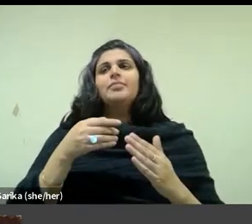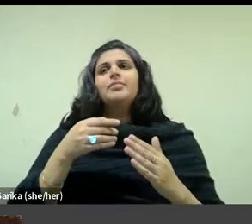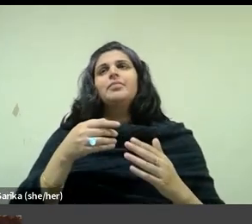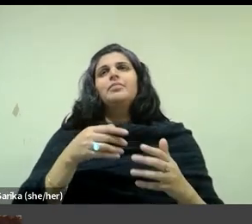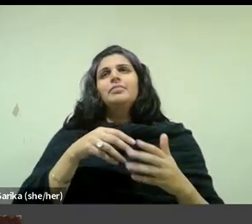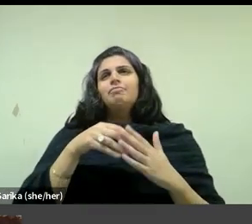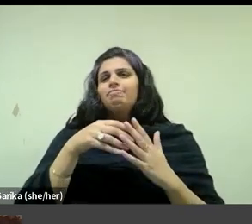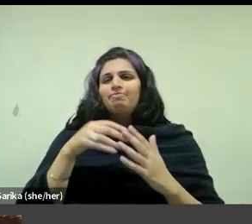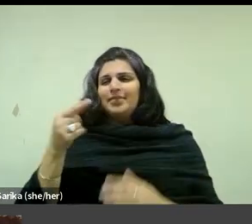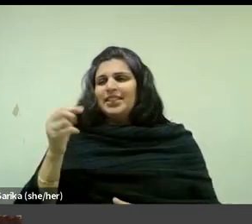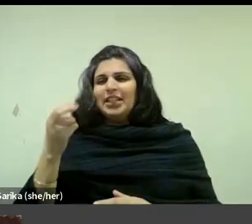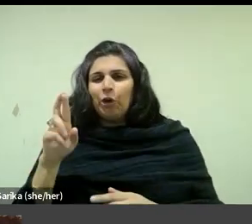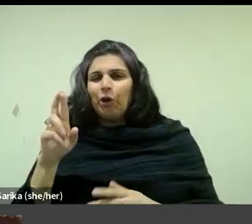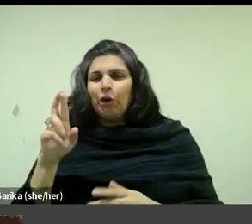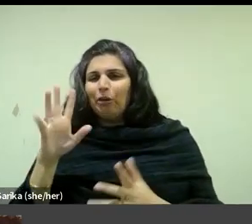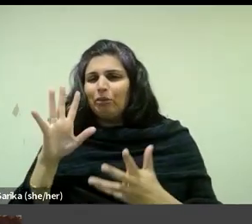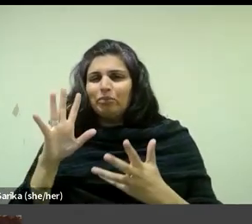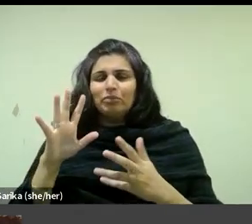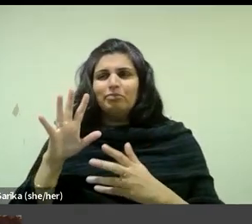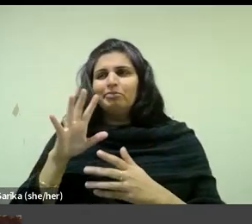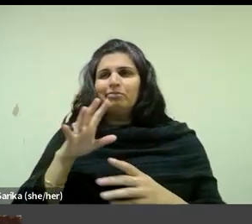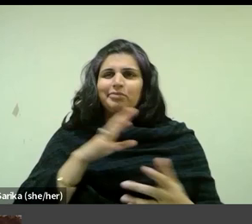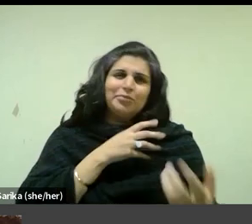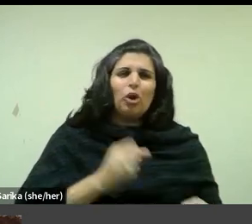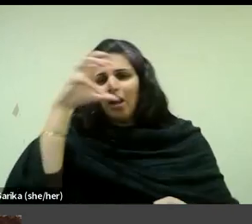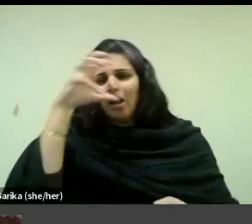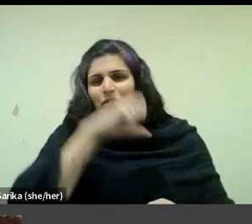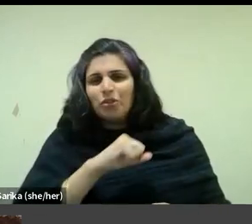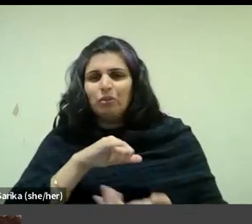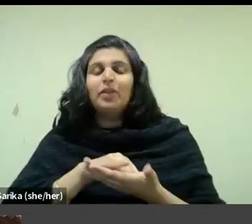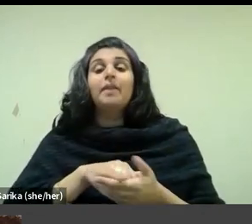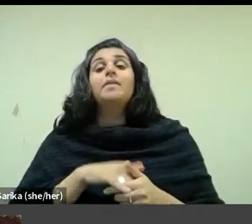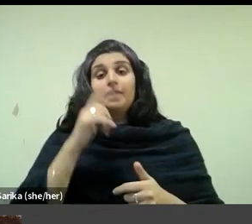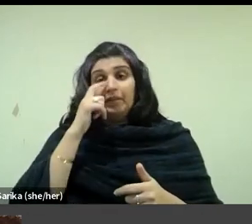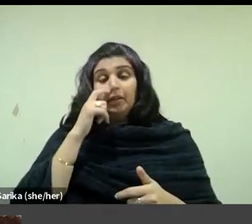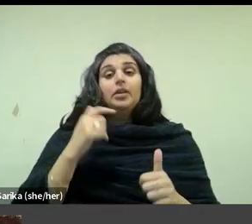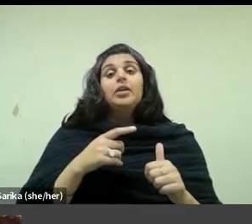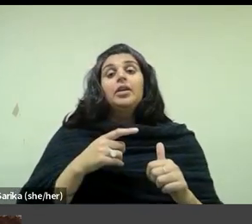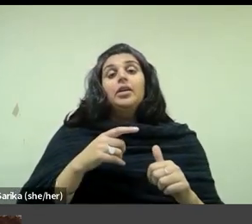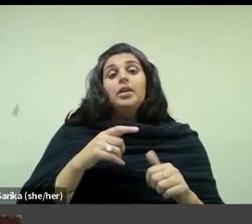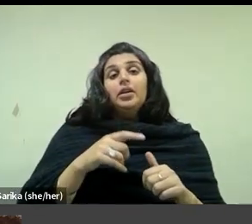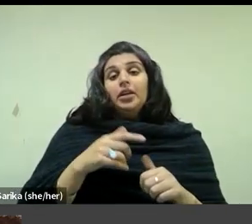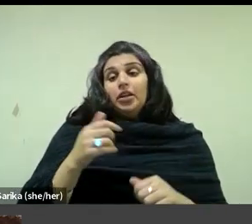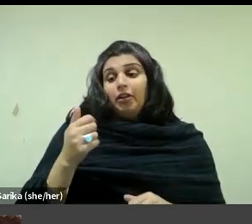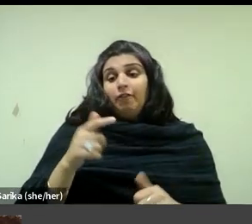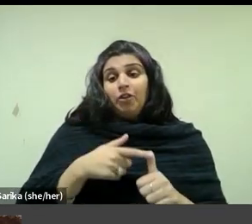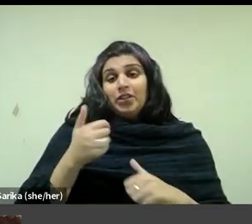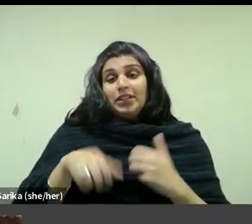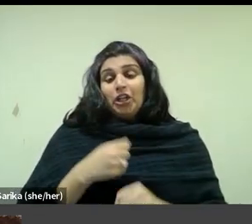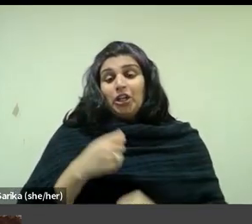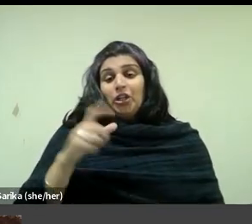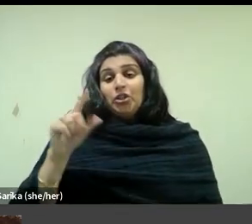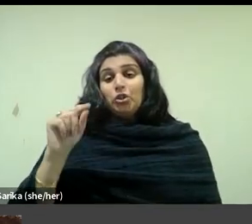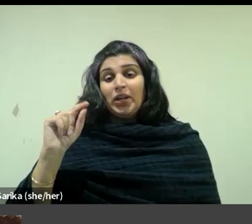appropriate domestic behavior prescribed. Into the first decade of the 20th century, at least the apartments in which they